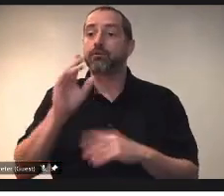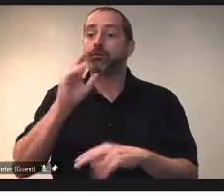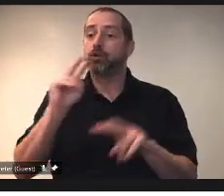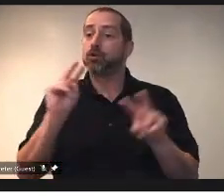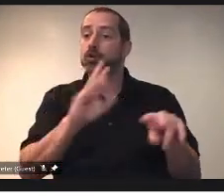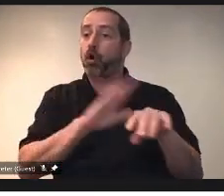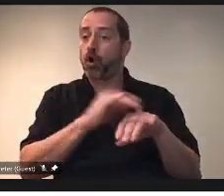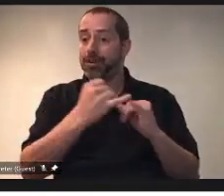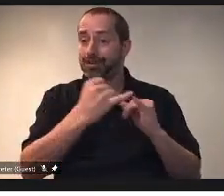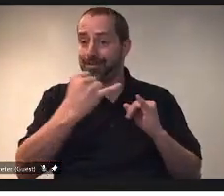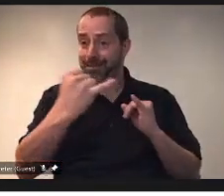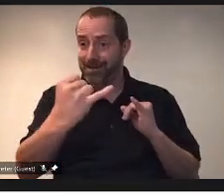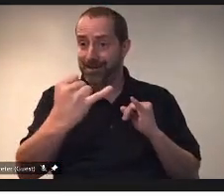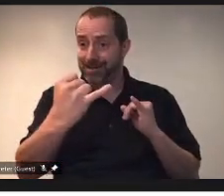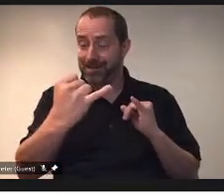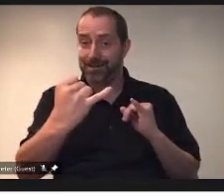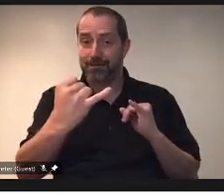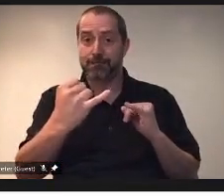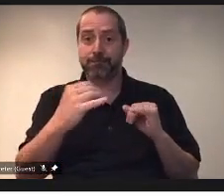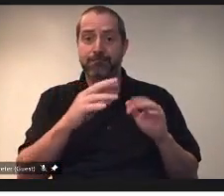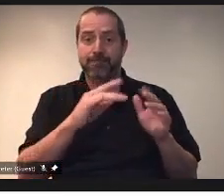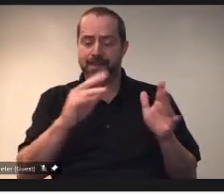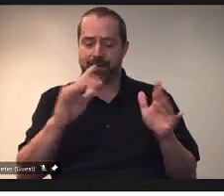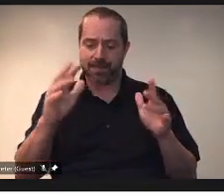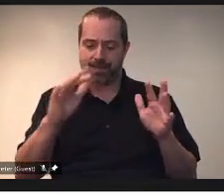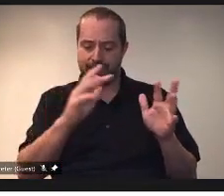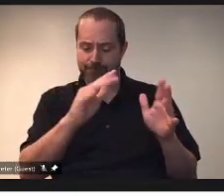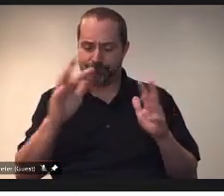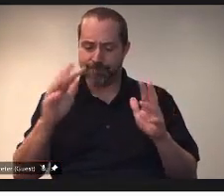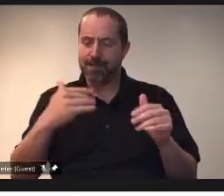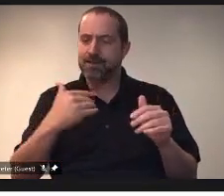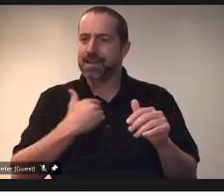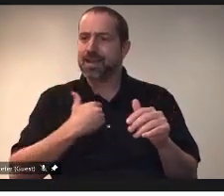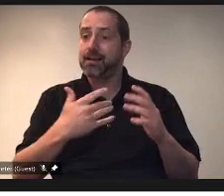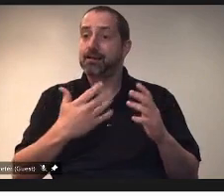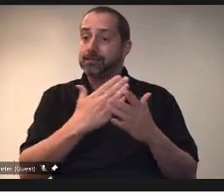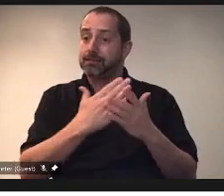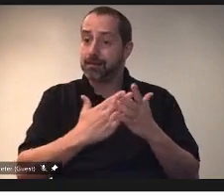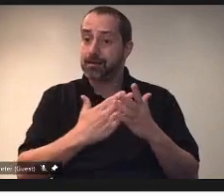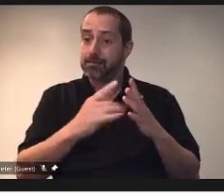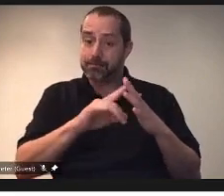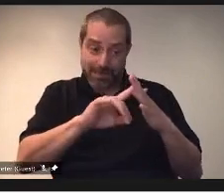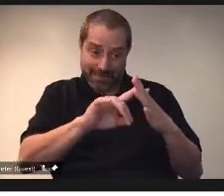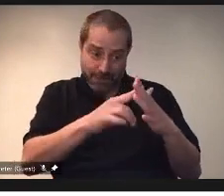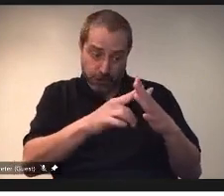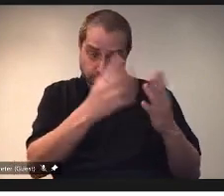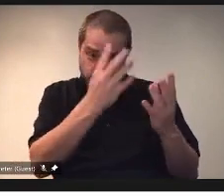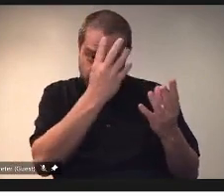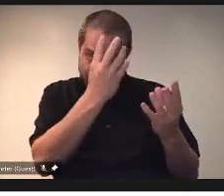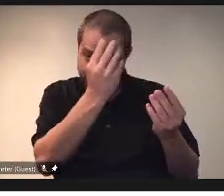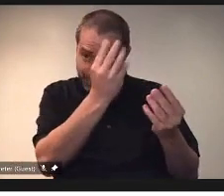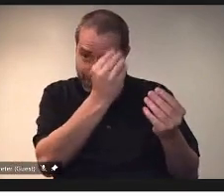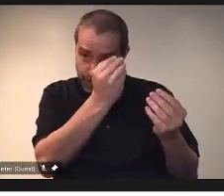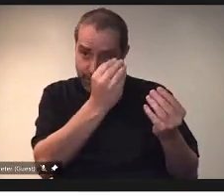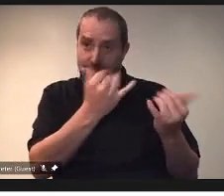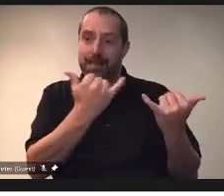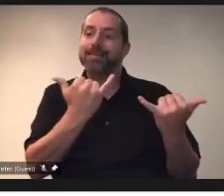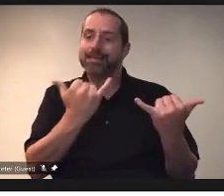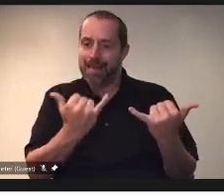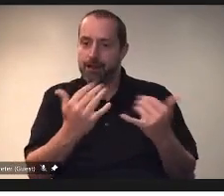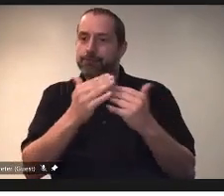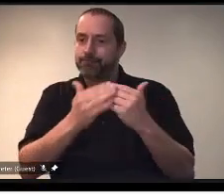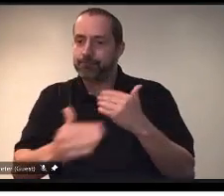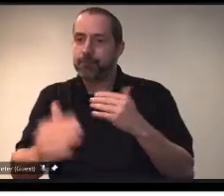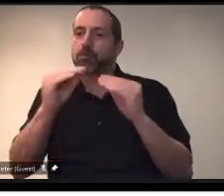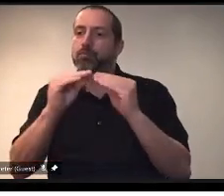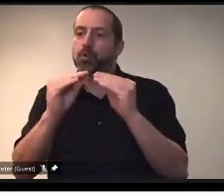We did share some initial breakthrough data, and now I'm just sharing some further data from the month of